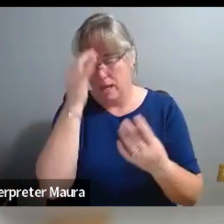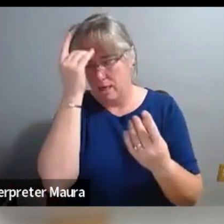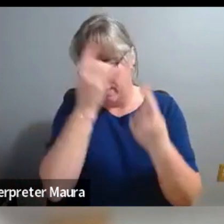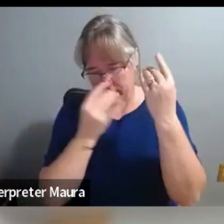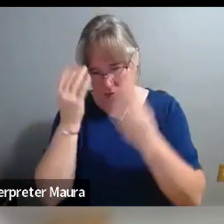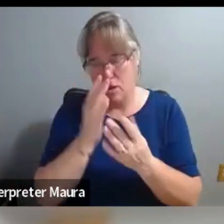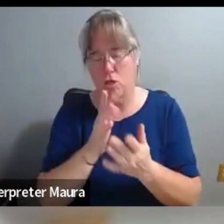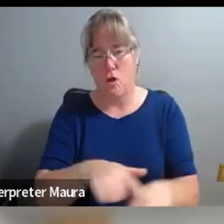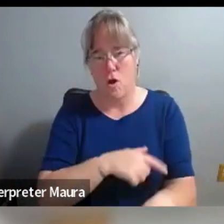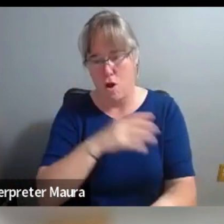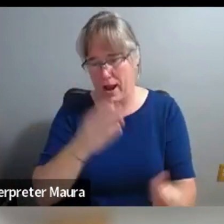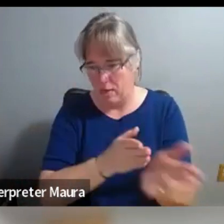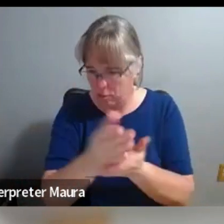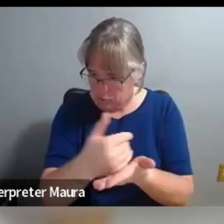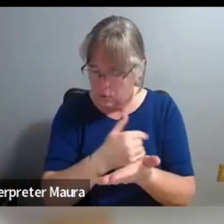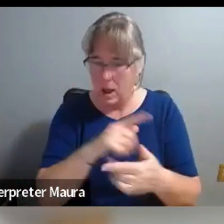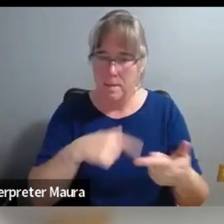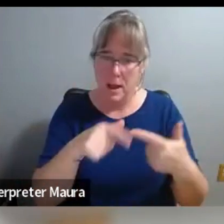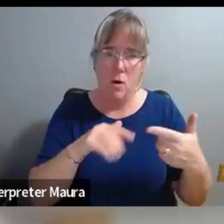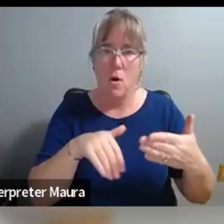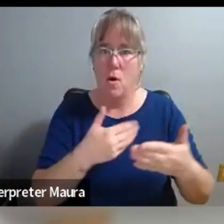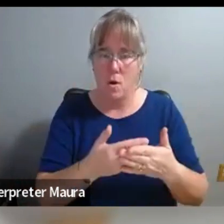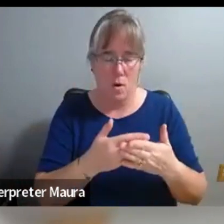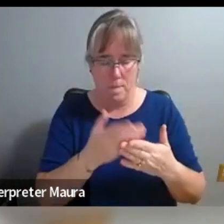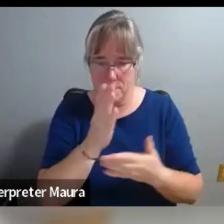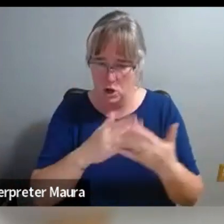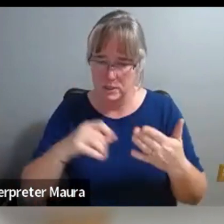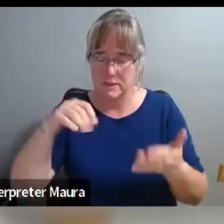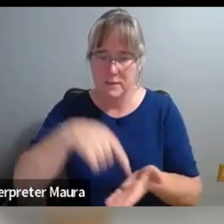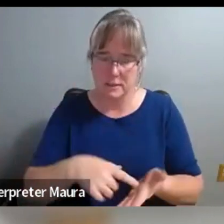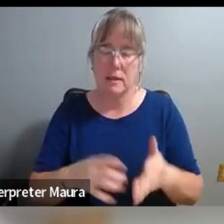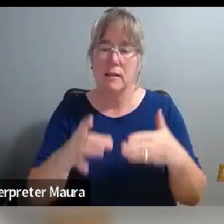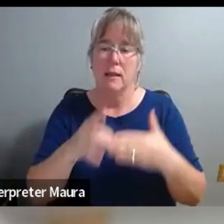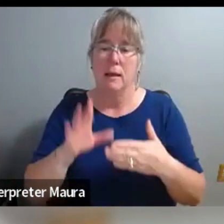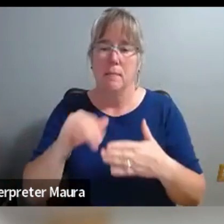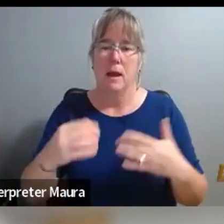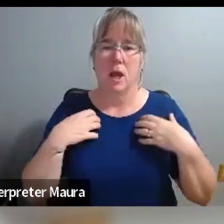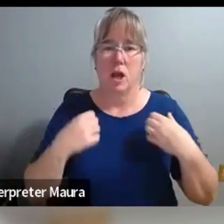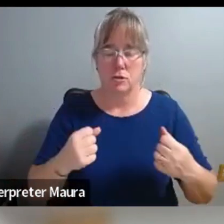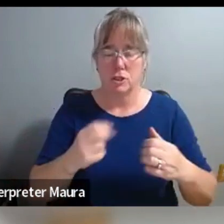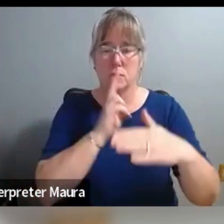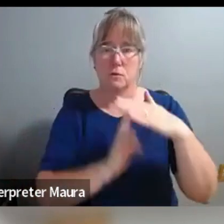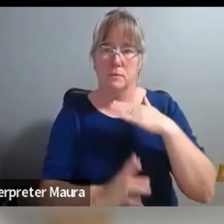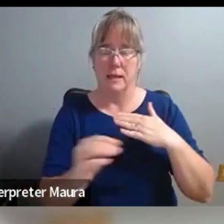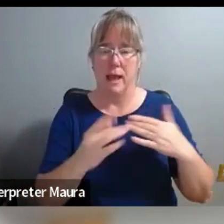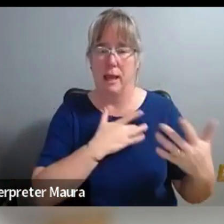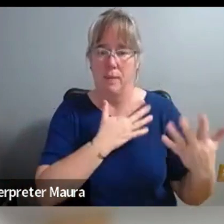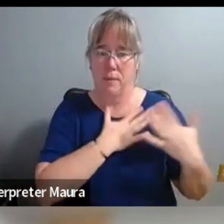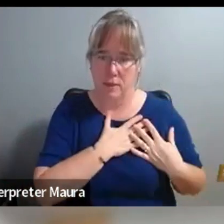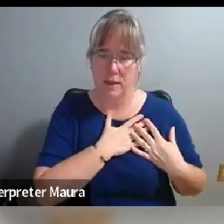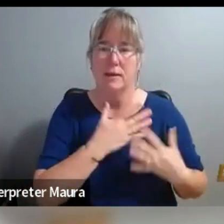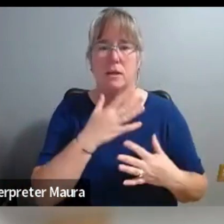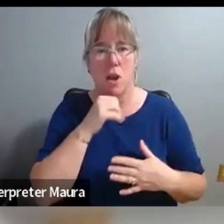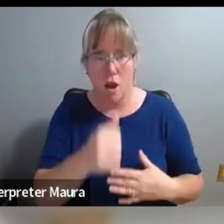to make sure that we were guided by courage, humility, and empathy, rather than fear, ego, or indifference.